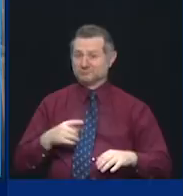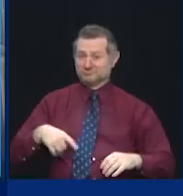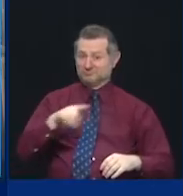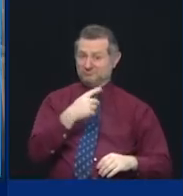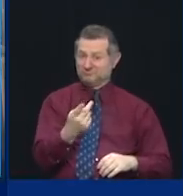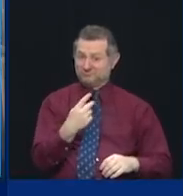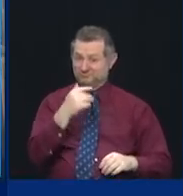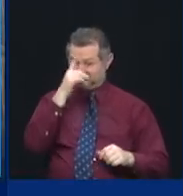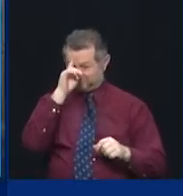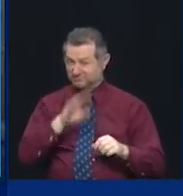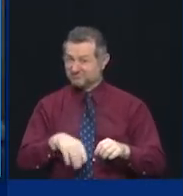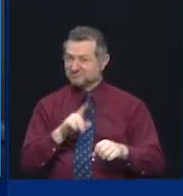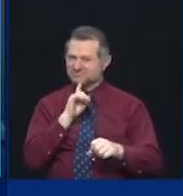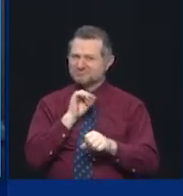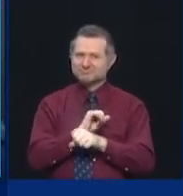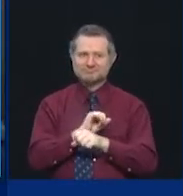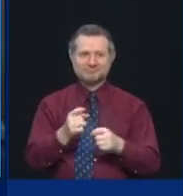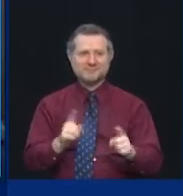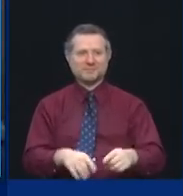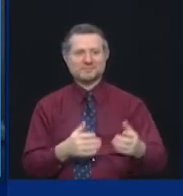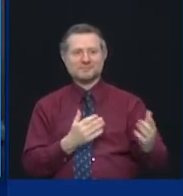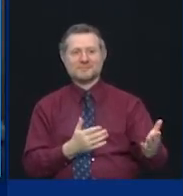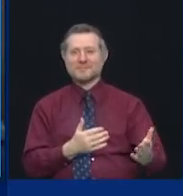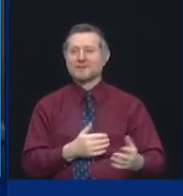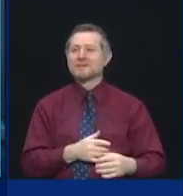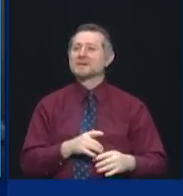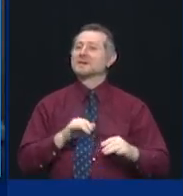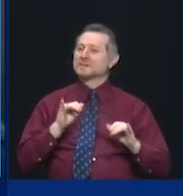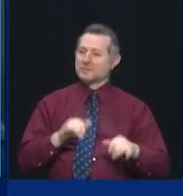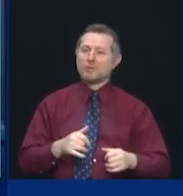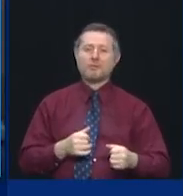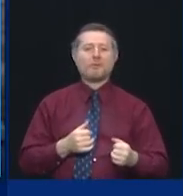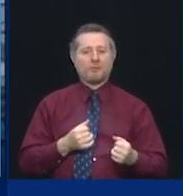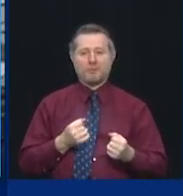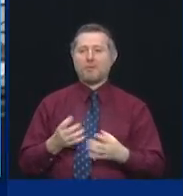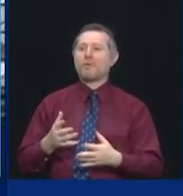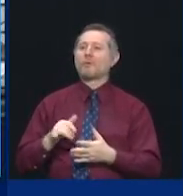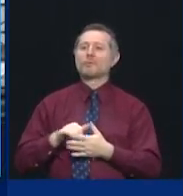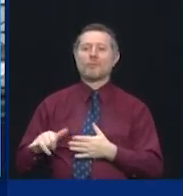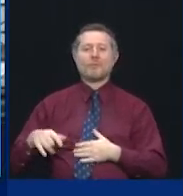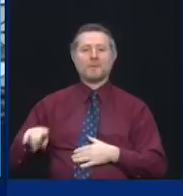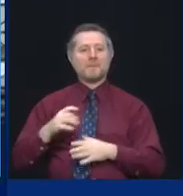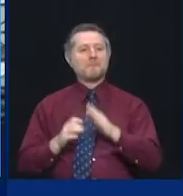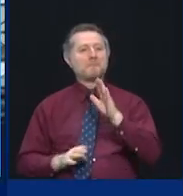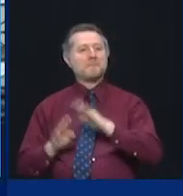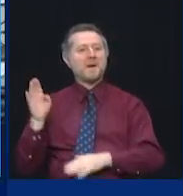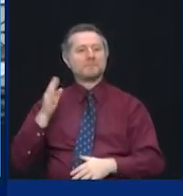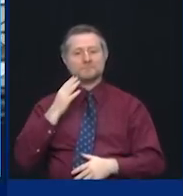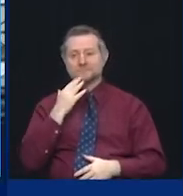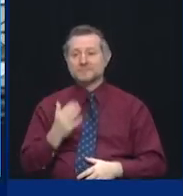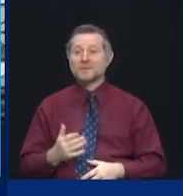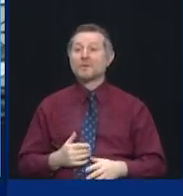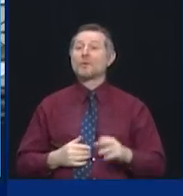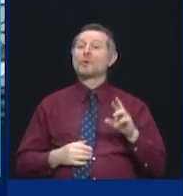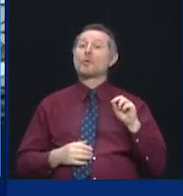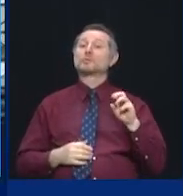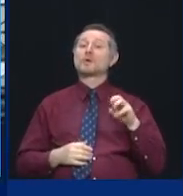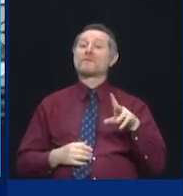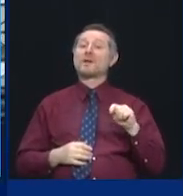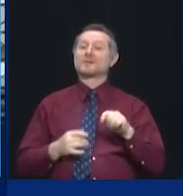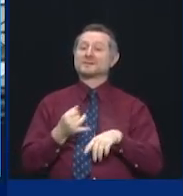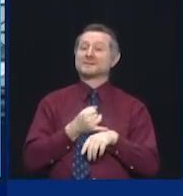And it rejuvenated the entire economy of New York, Roosevelt Island, and the Javits Center.